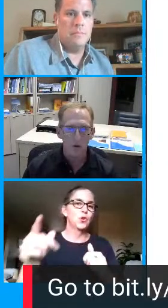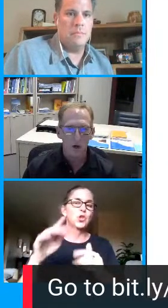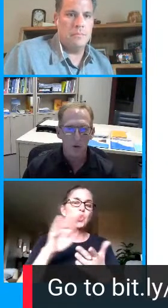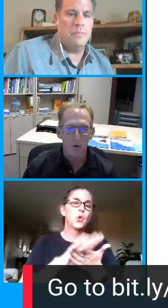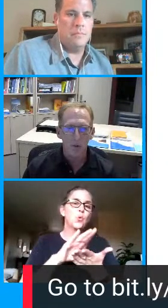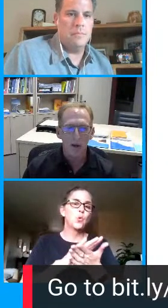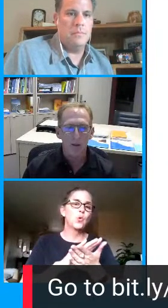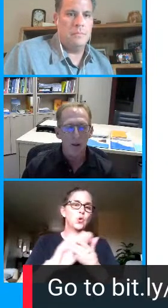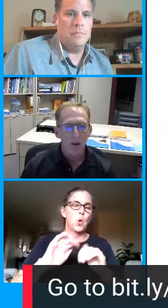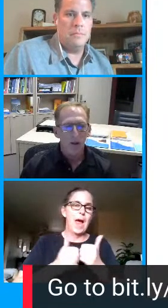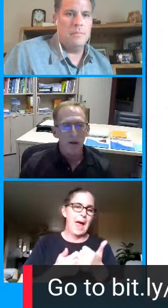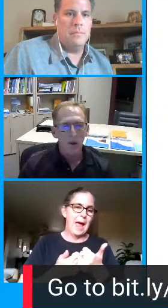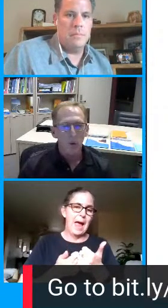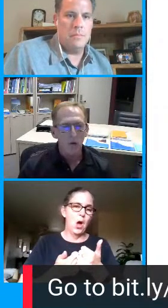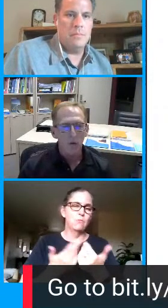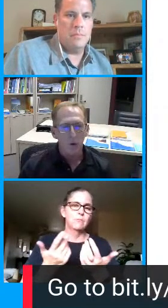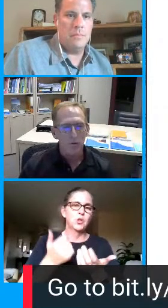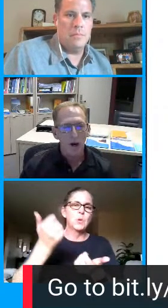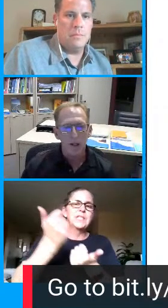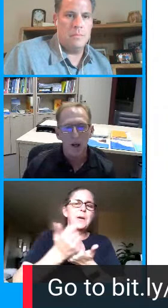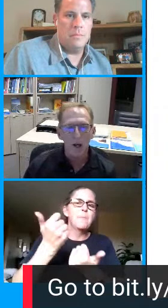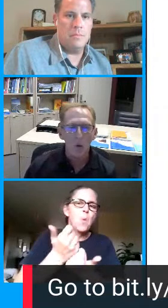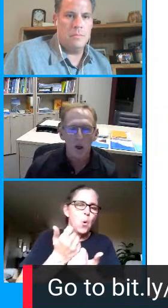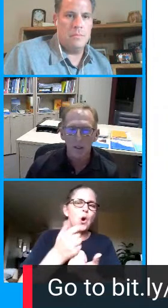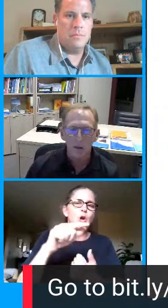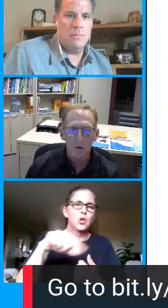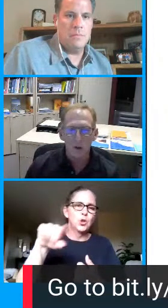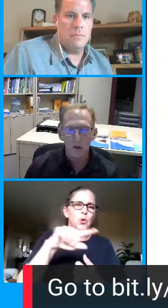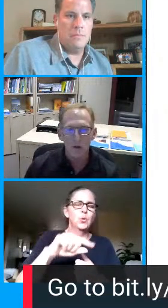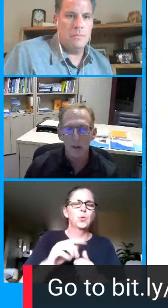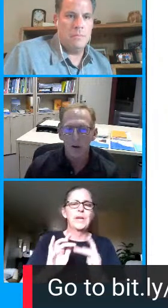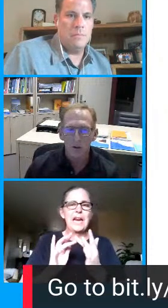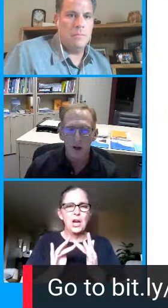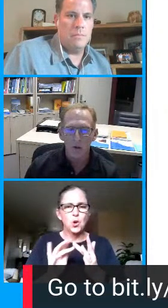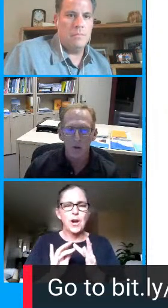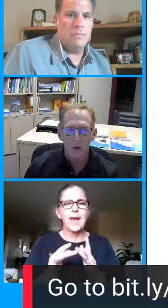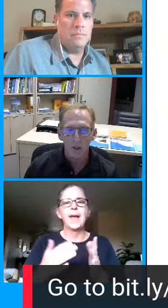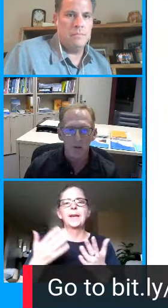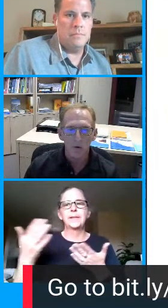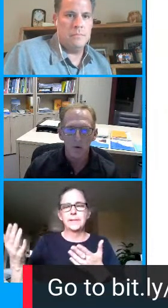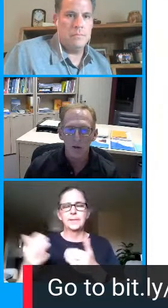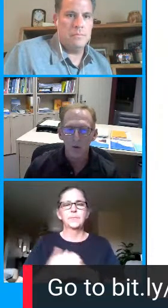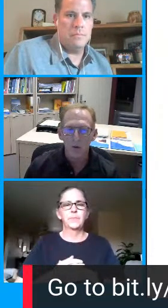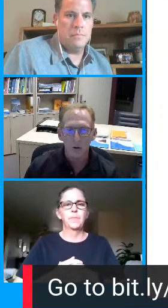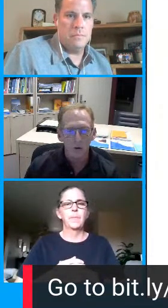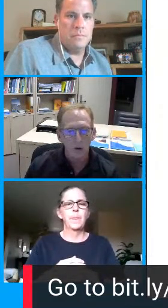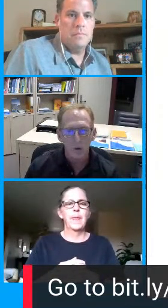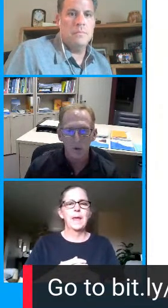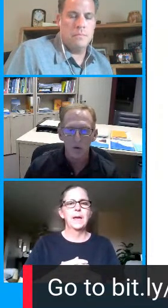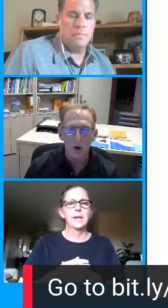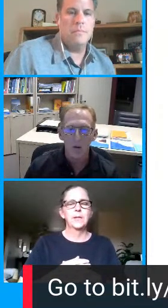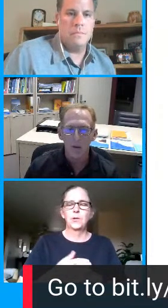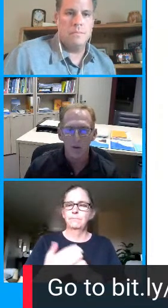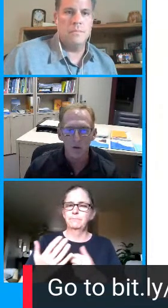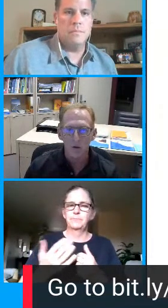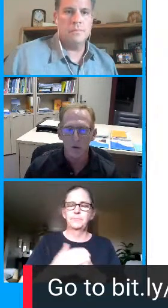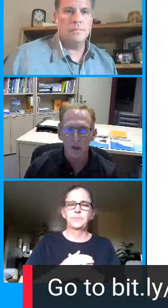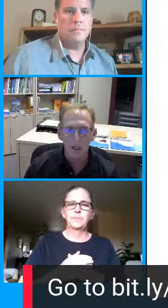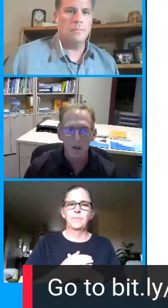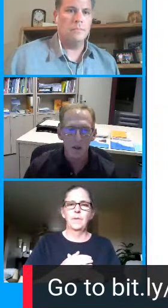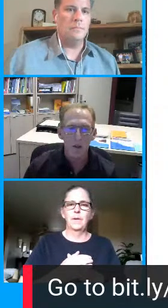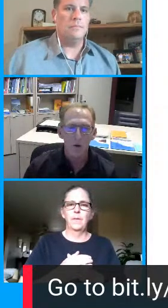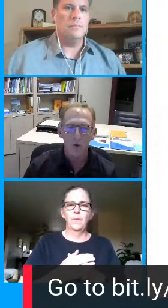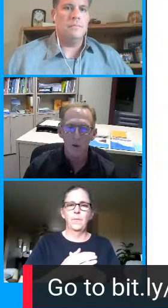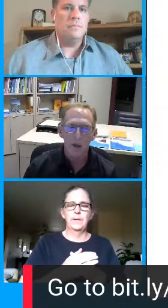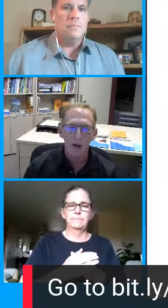support you with that the other one is providing high quality instruction that are aligned to grade level standards just like we saw in the traditional